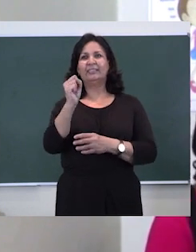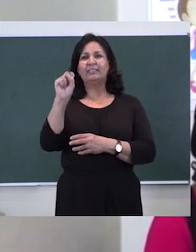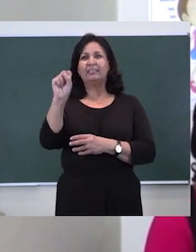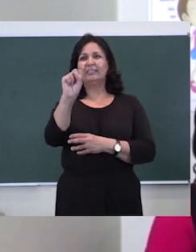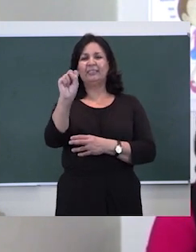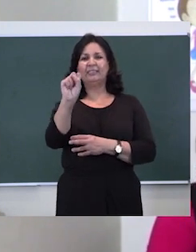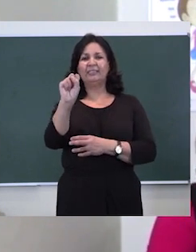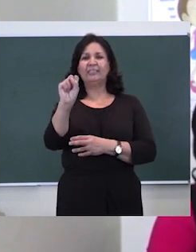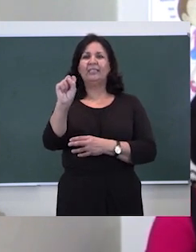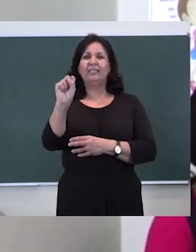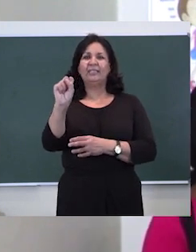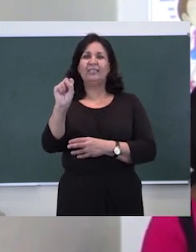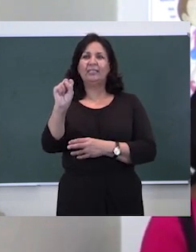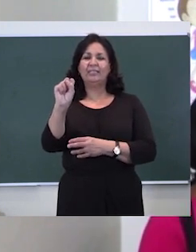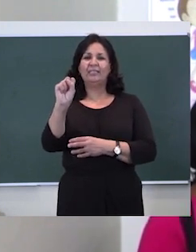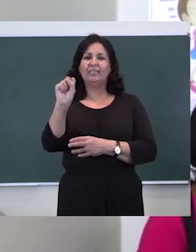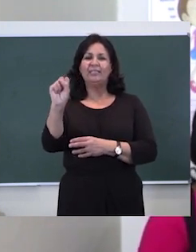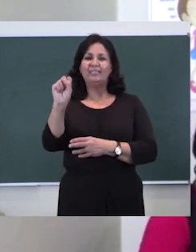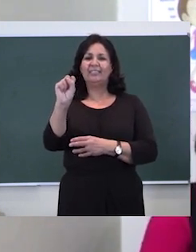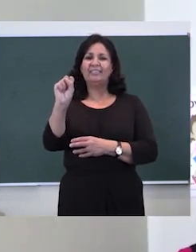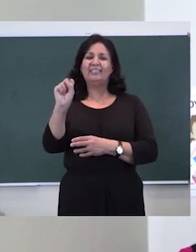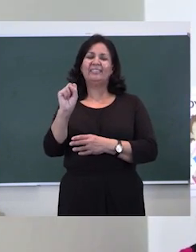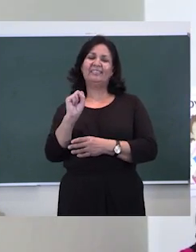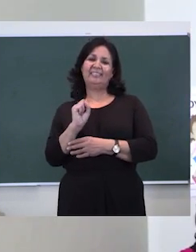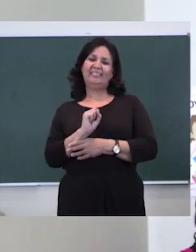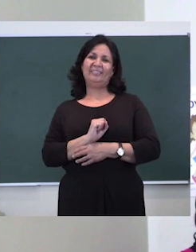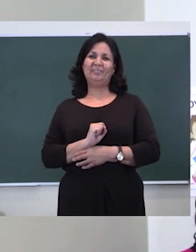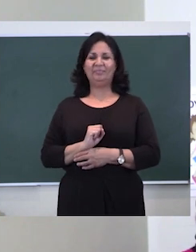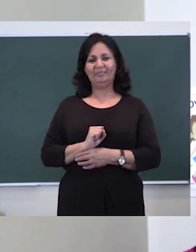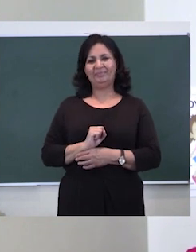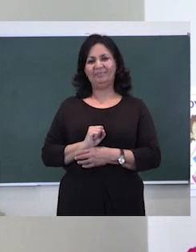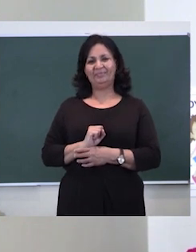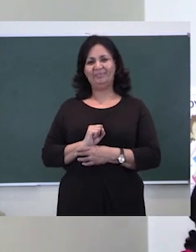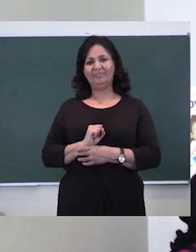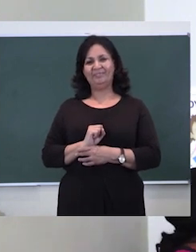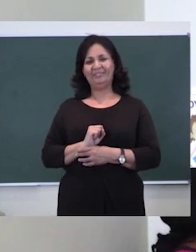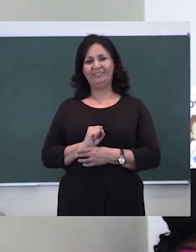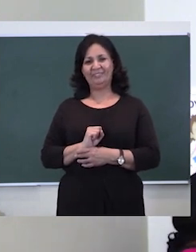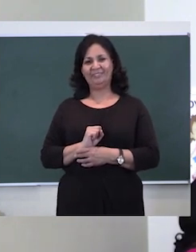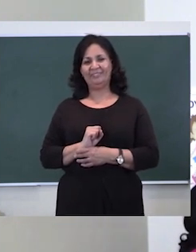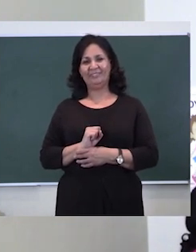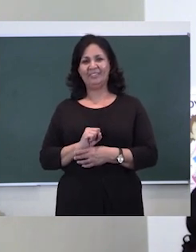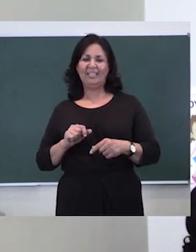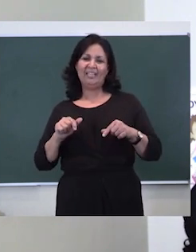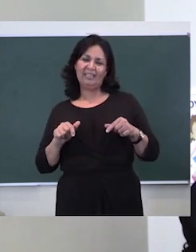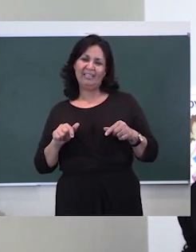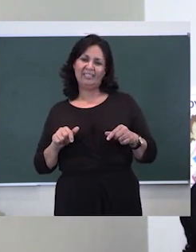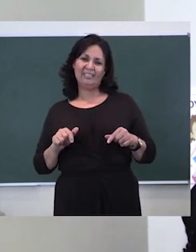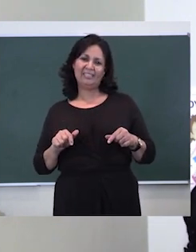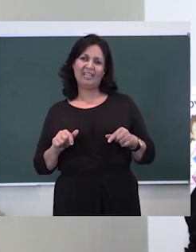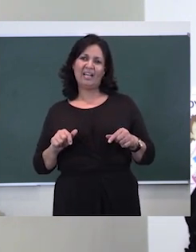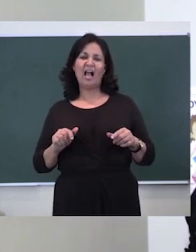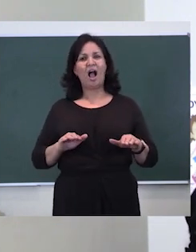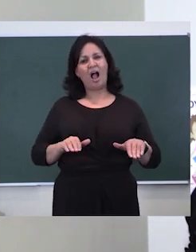says ss in words, he's hissing all the time. So this is how Sammy Snake